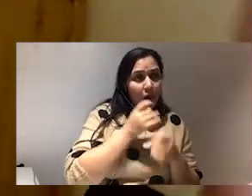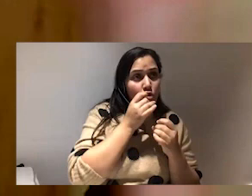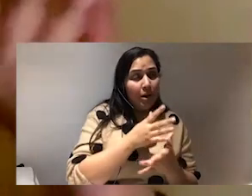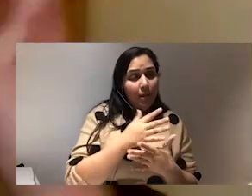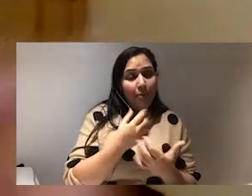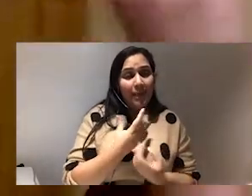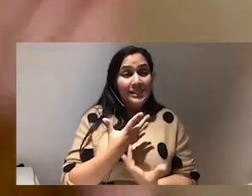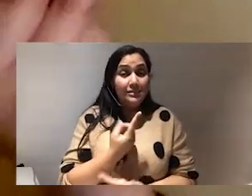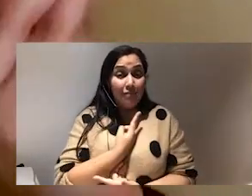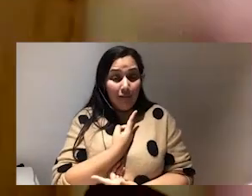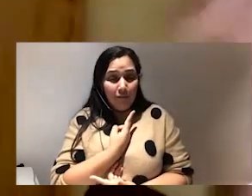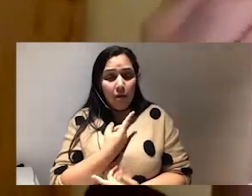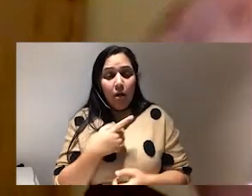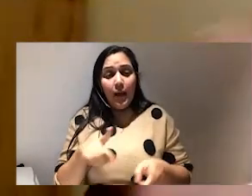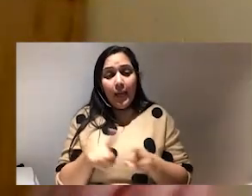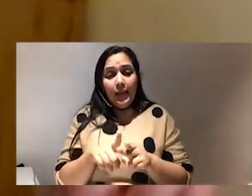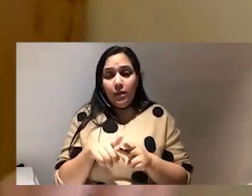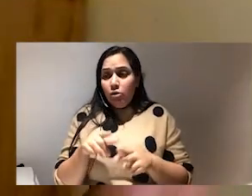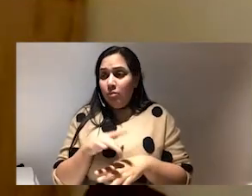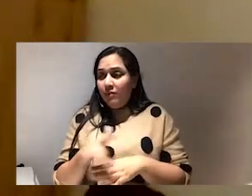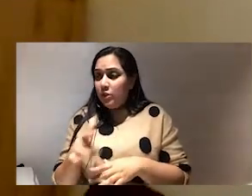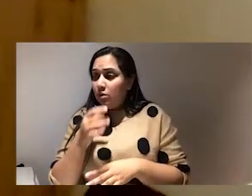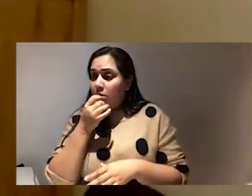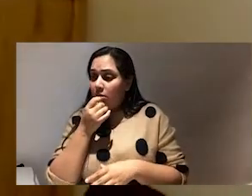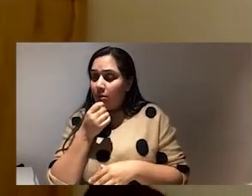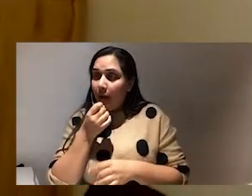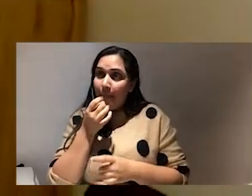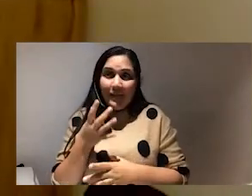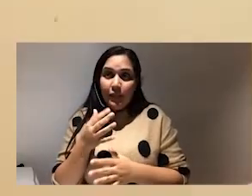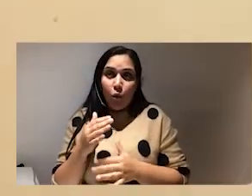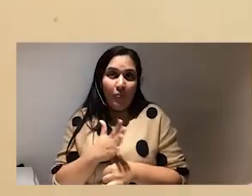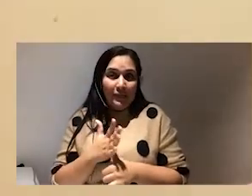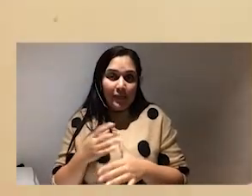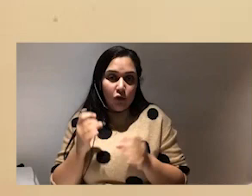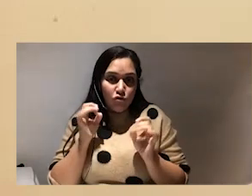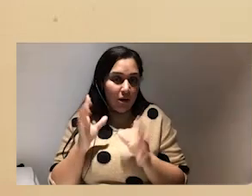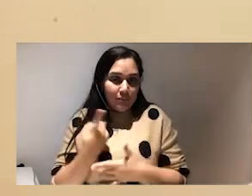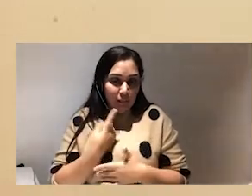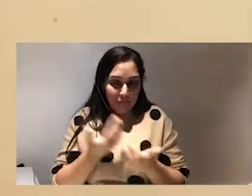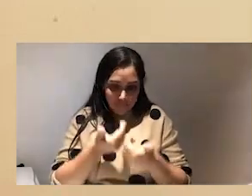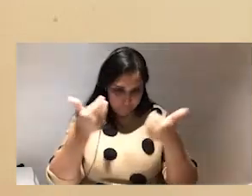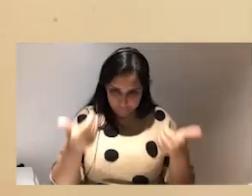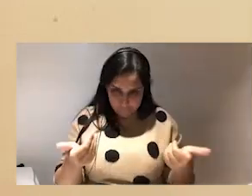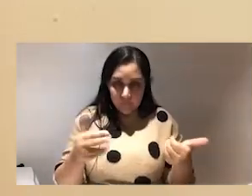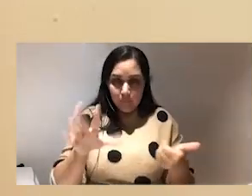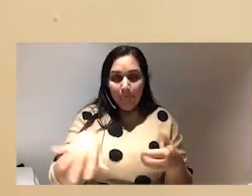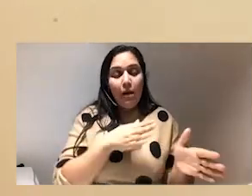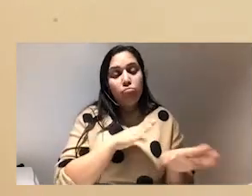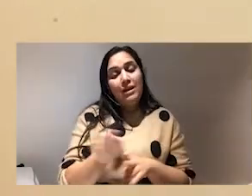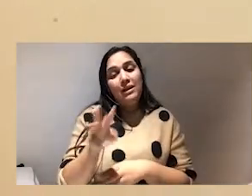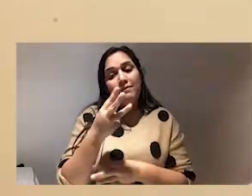and also your professional authentic incredible amazing self yeah practically I'll give you three things